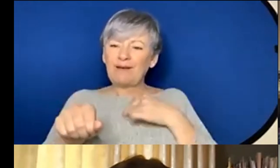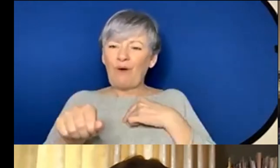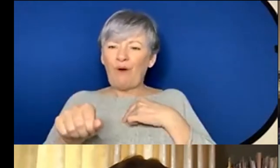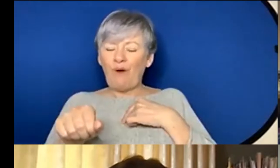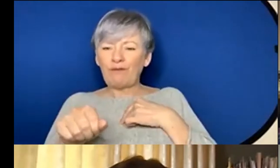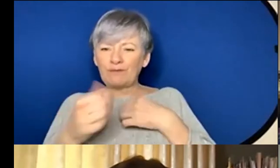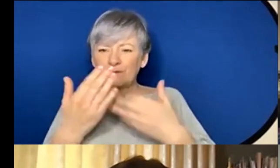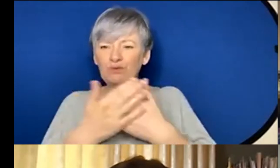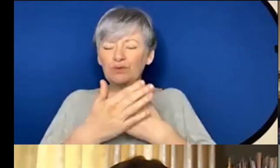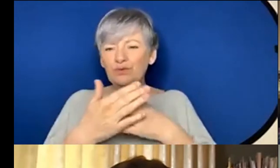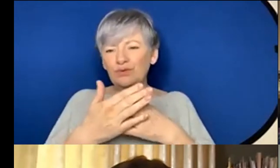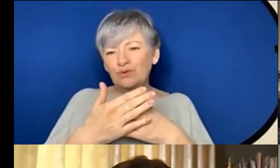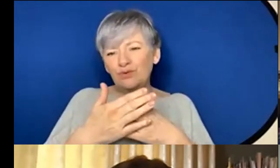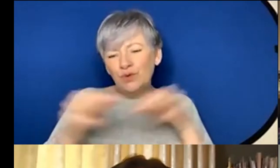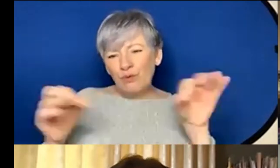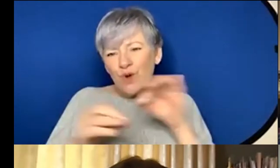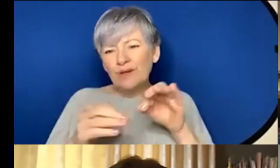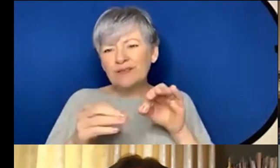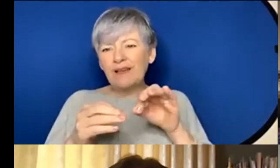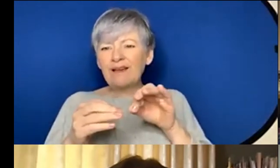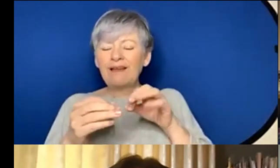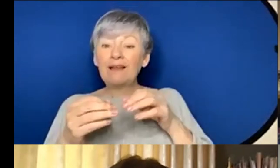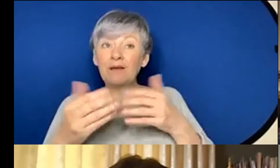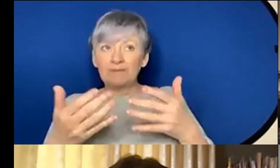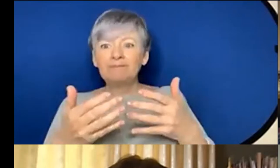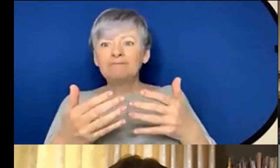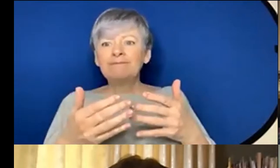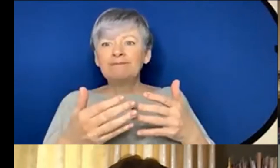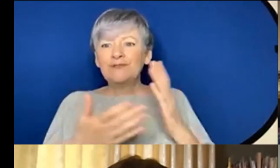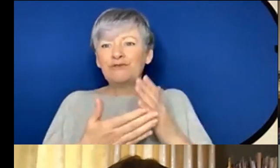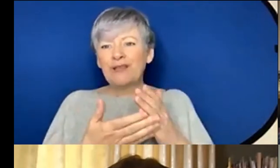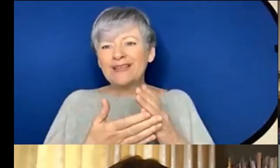new music sort of festival but yeah